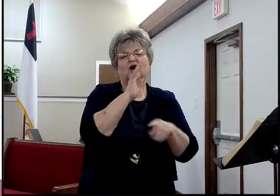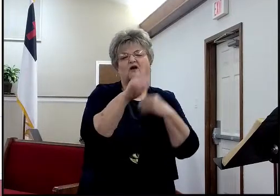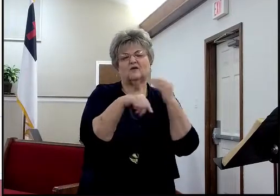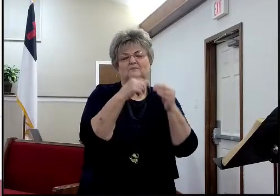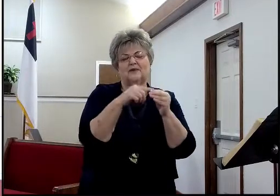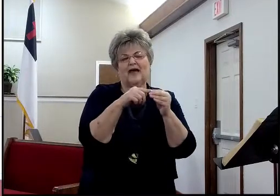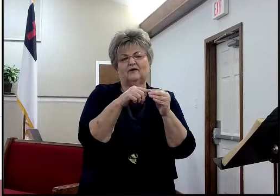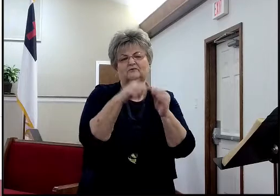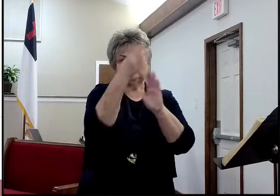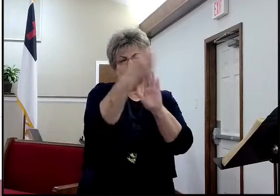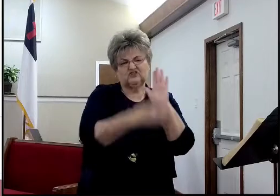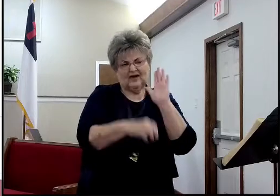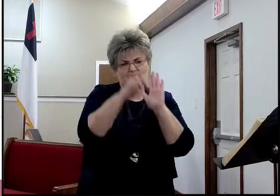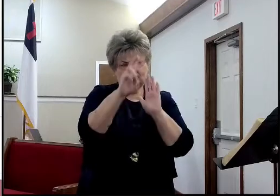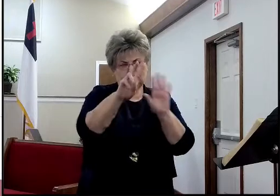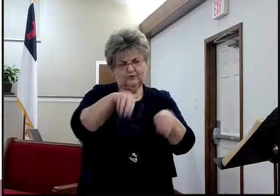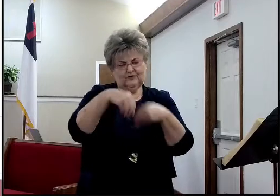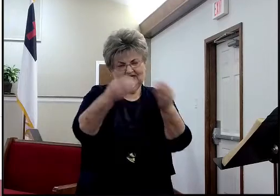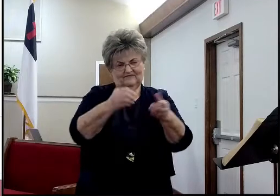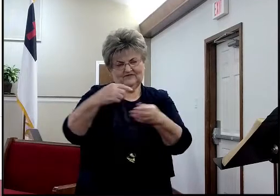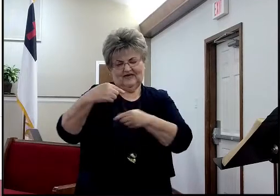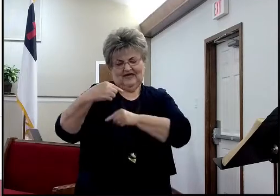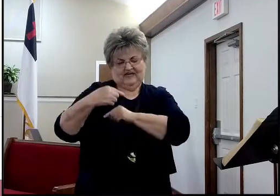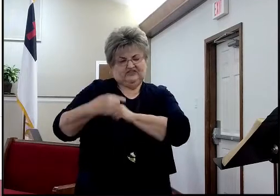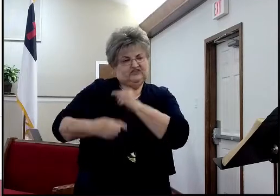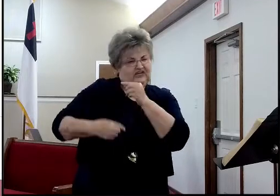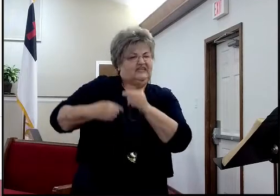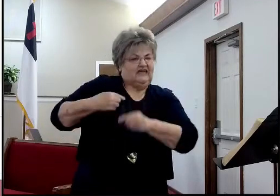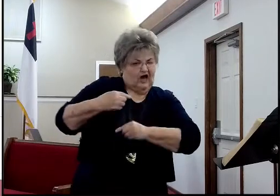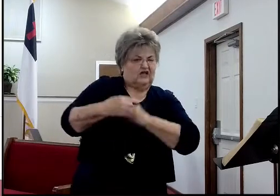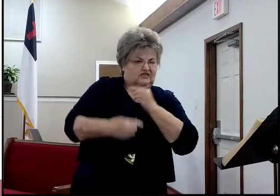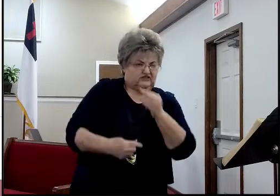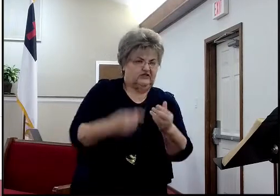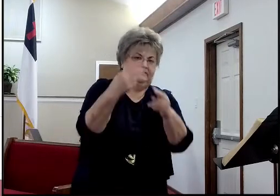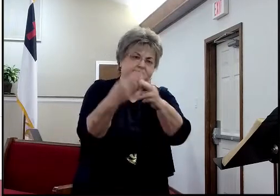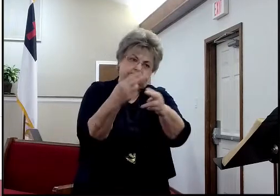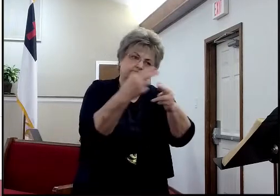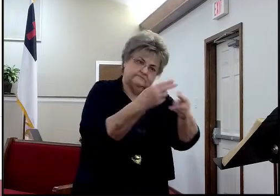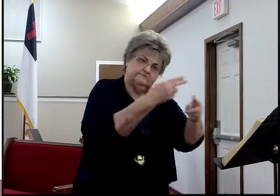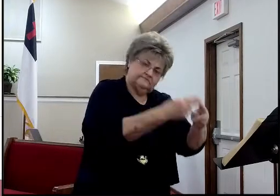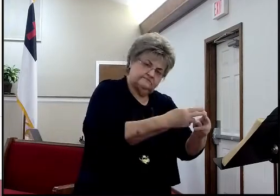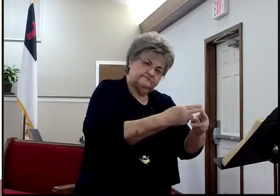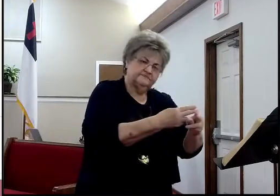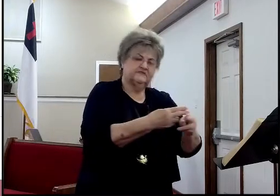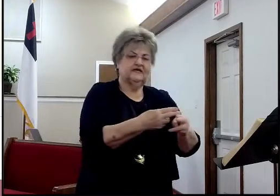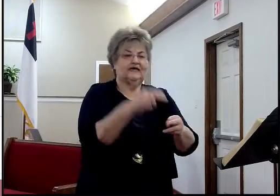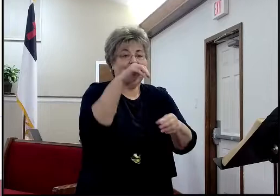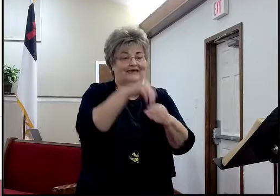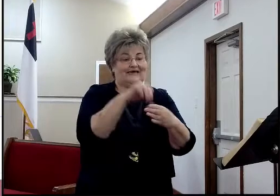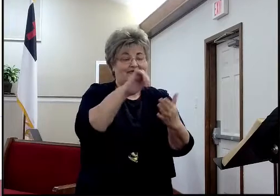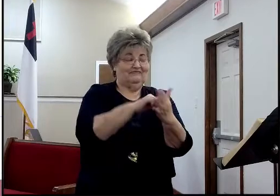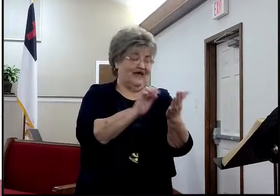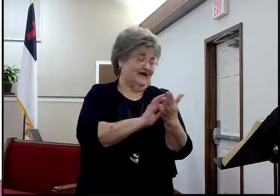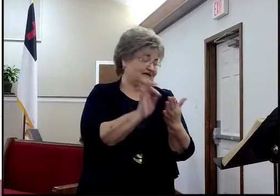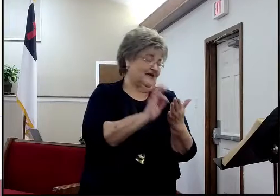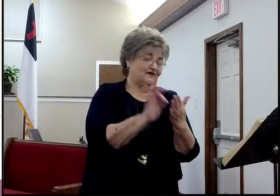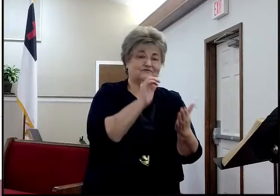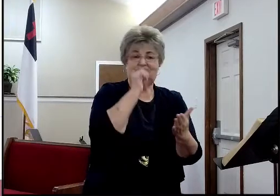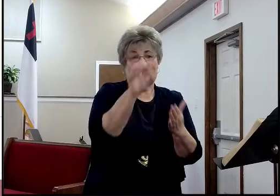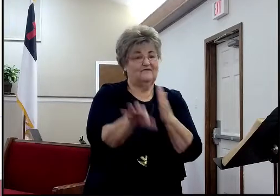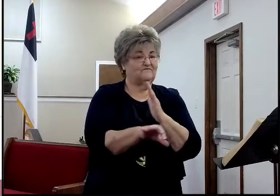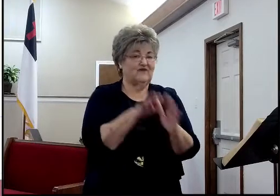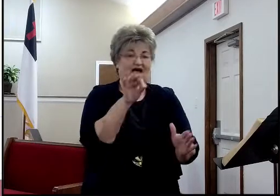a genealogy, it's a census, if you will, of all those people who returned. And in that census, you won't find other tribes.